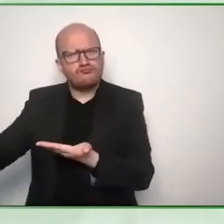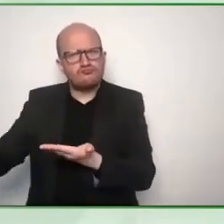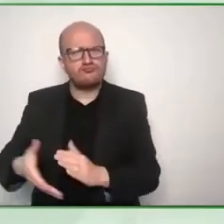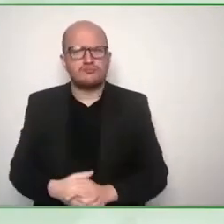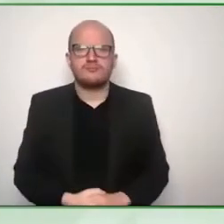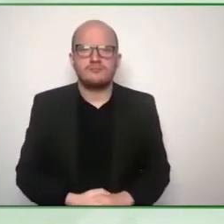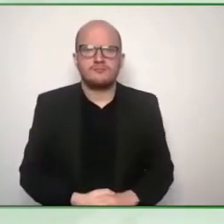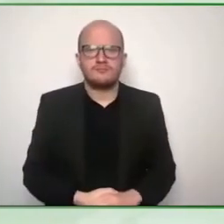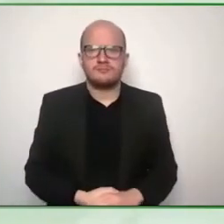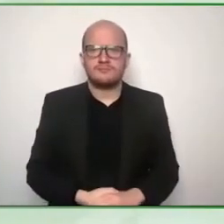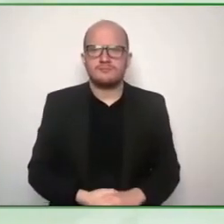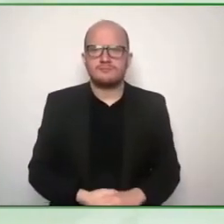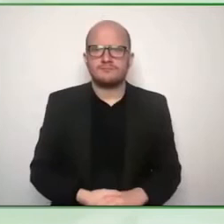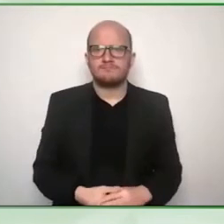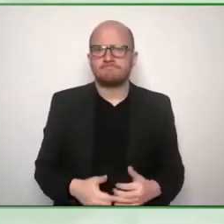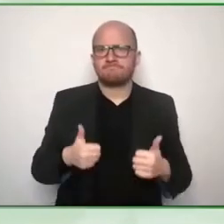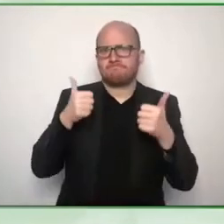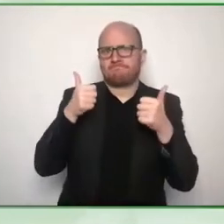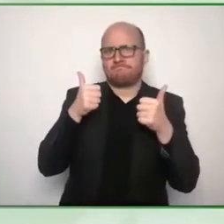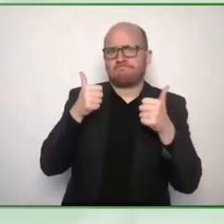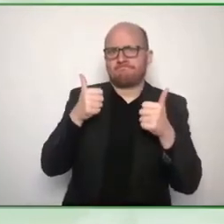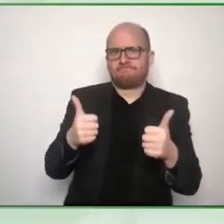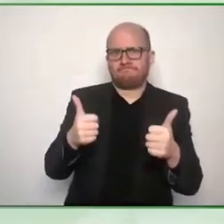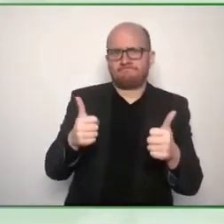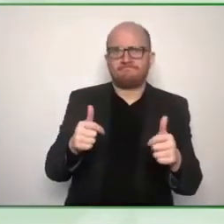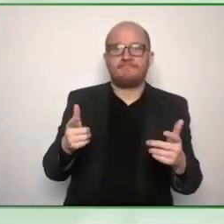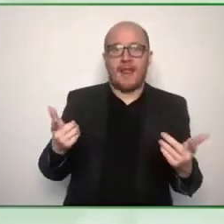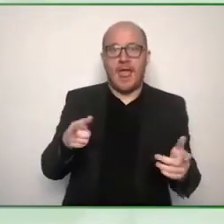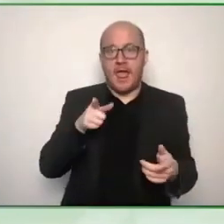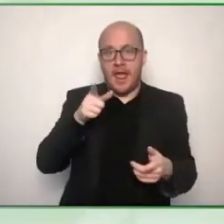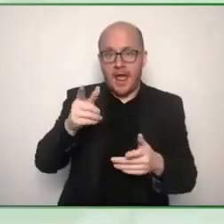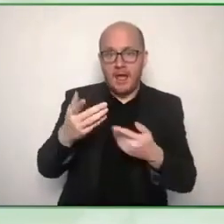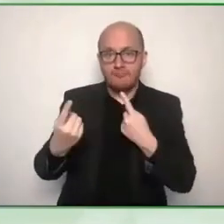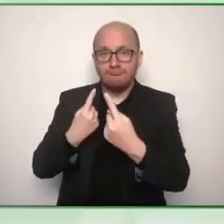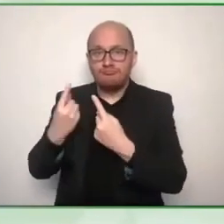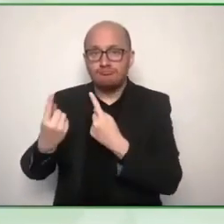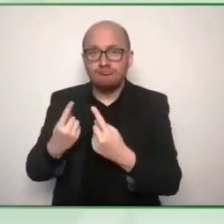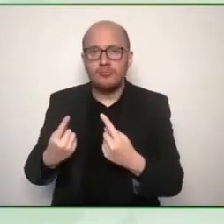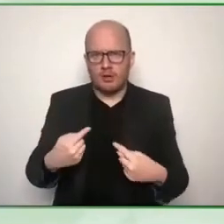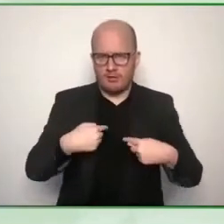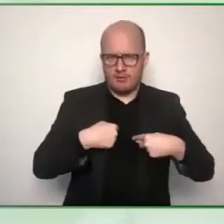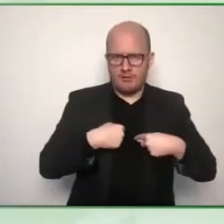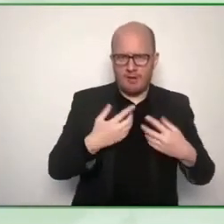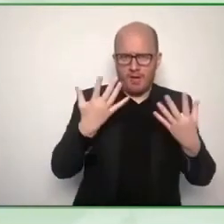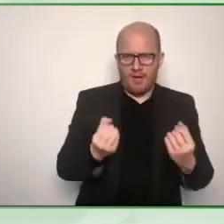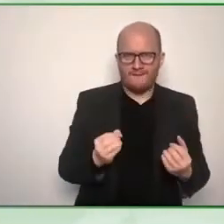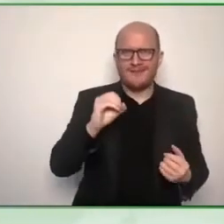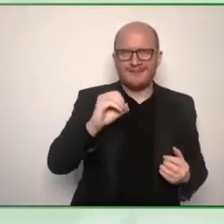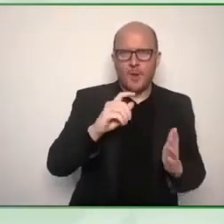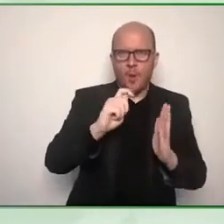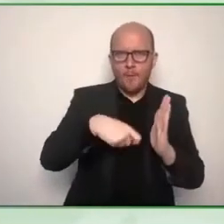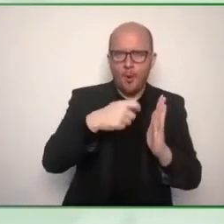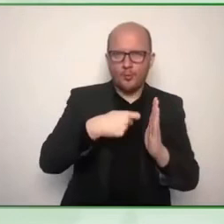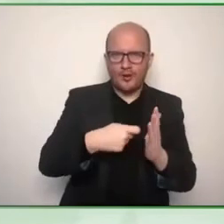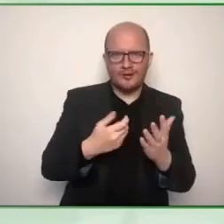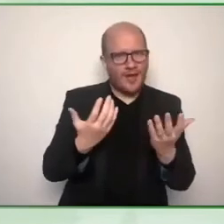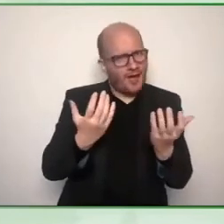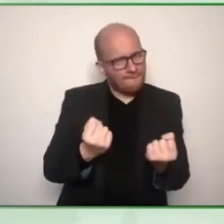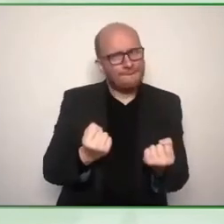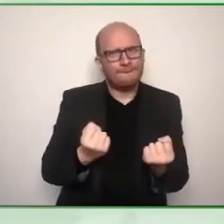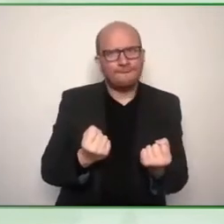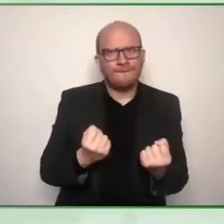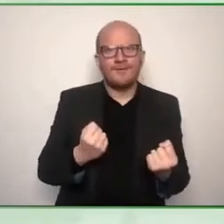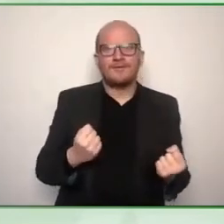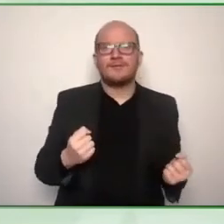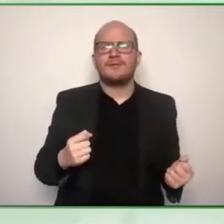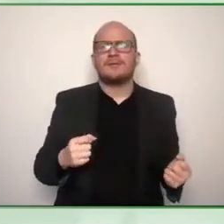opportunity to plug our own zero project database which of course includes this very um awardee and project and